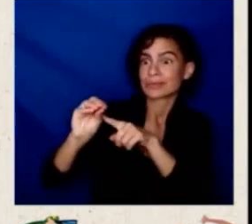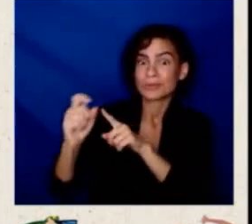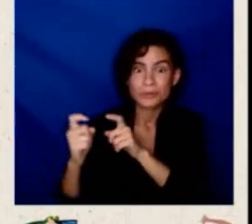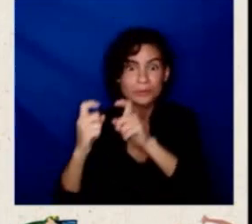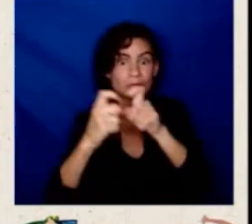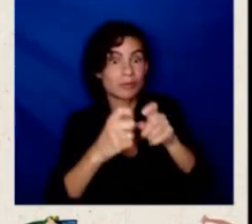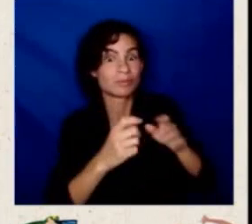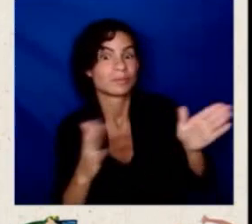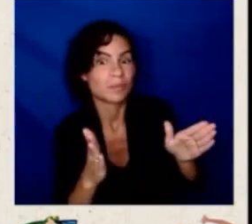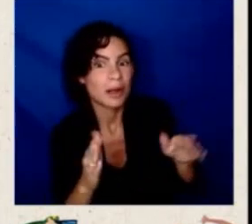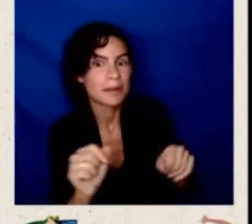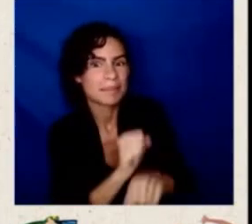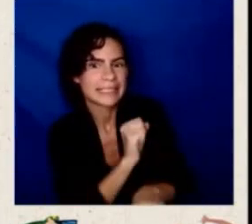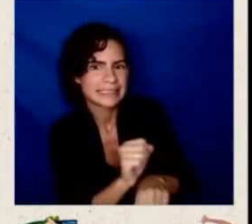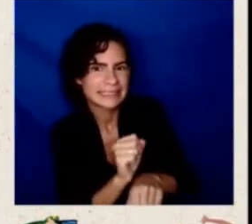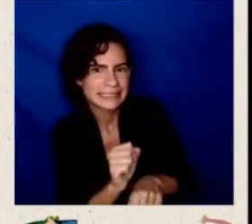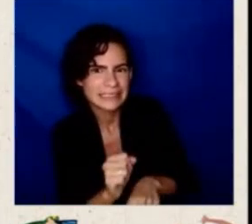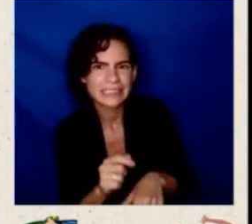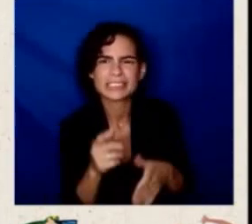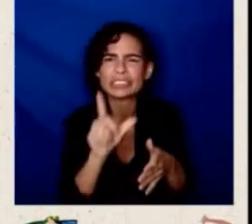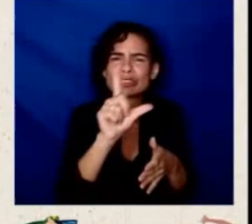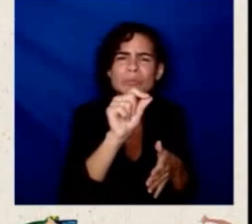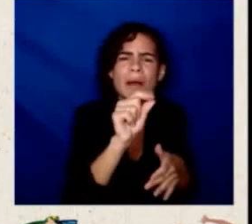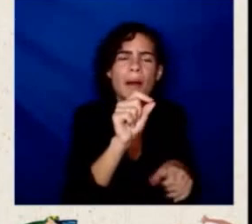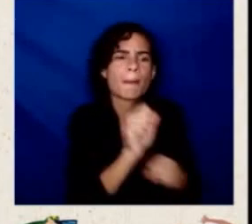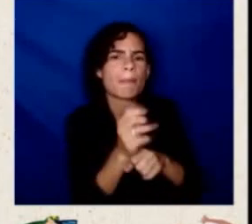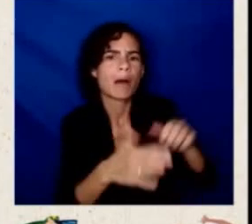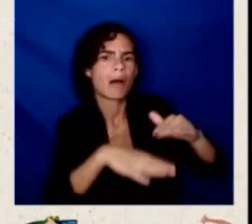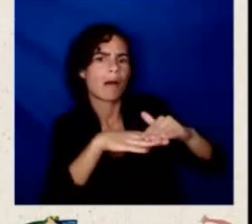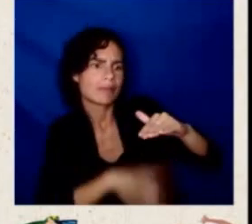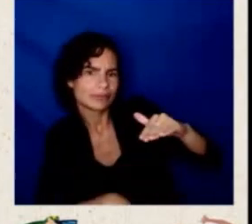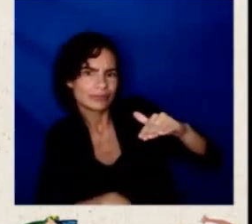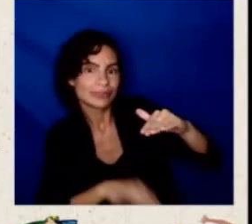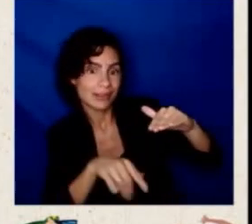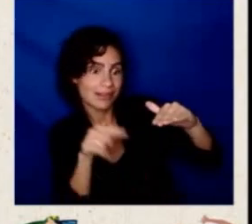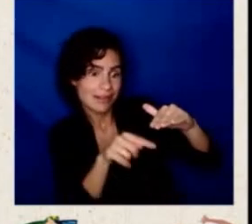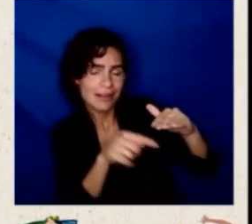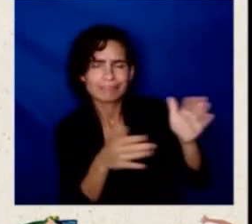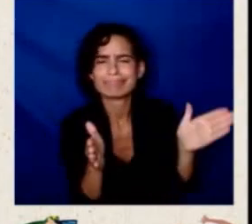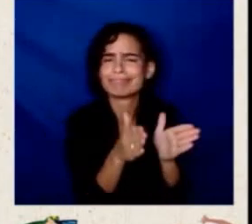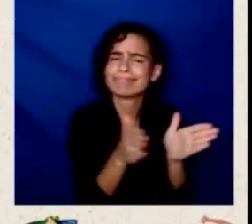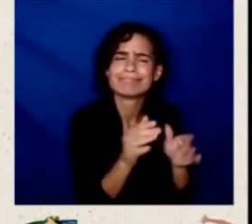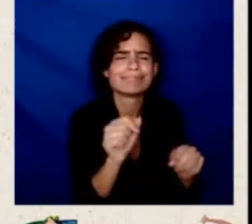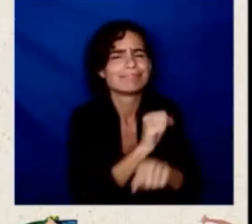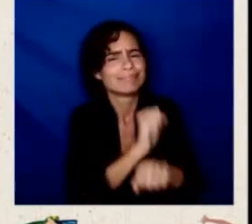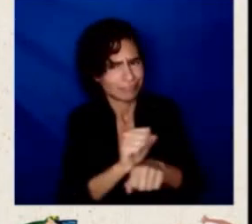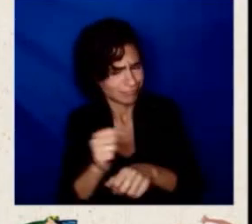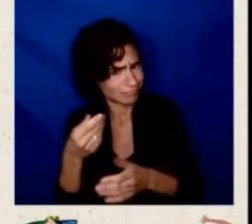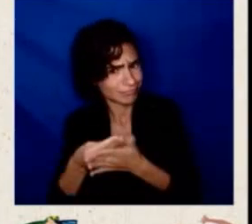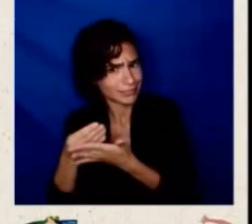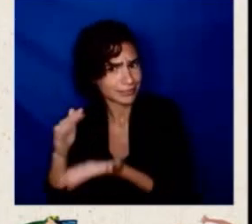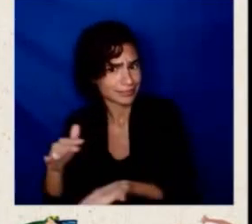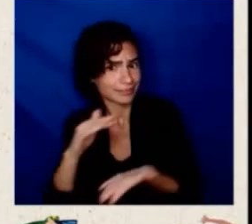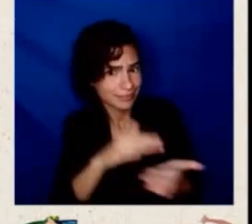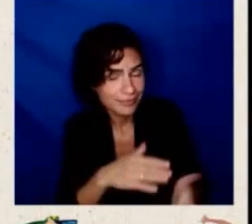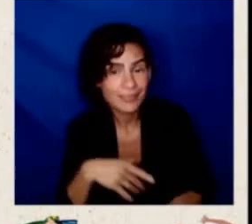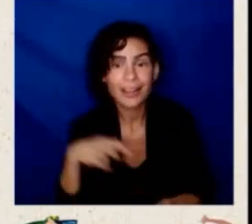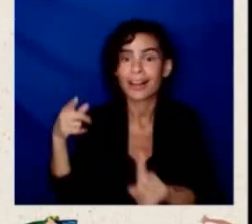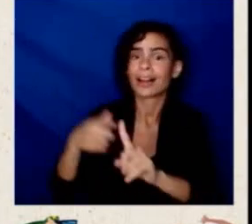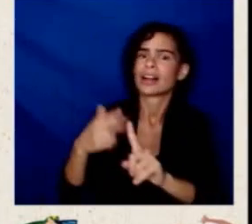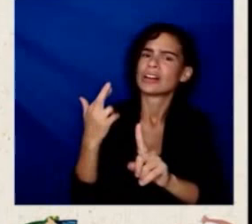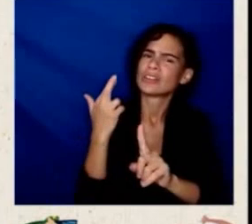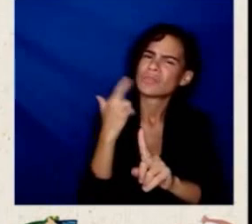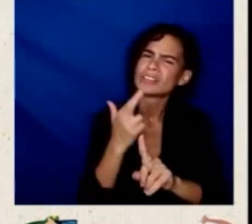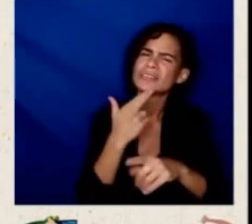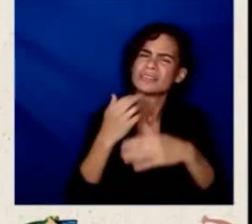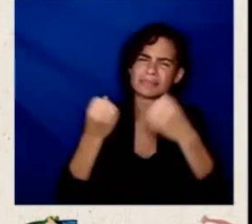mean, it also included some great resources for high impact industries like the Restaurant Realization Fund and the Shutter Venues Operator Grant Program.